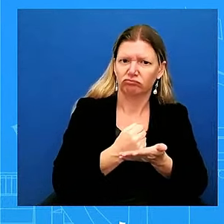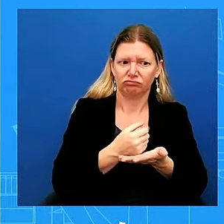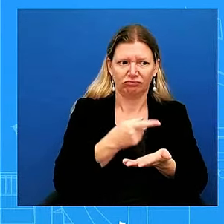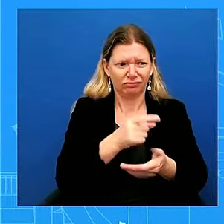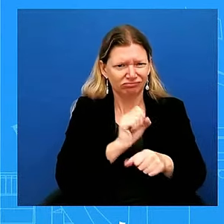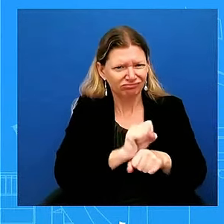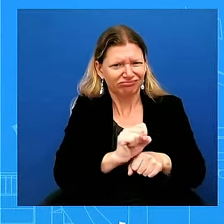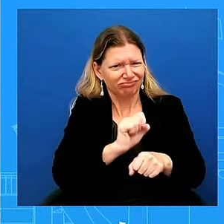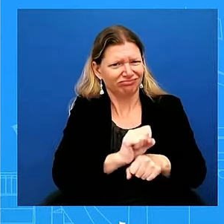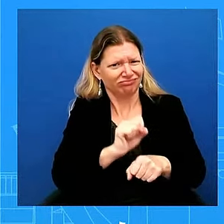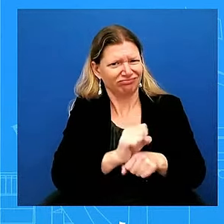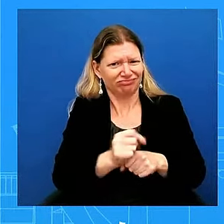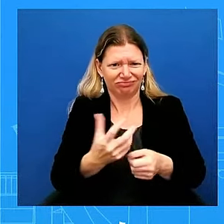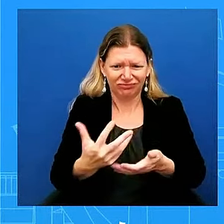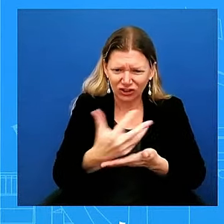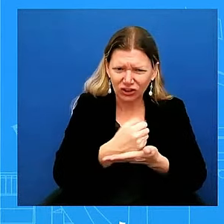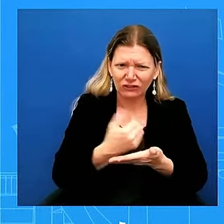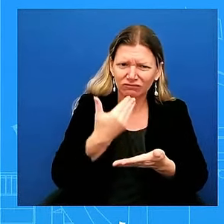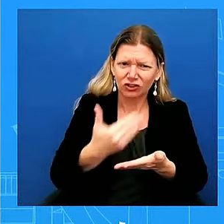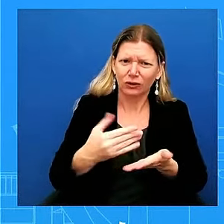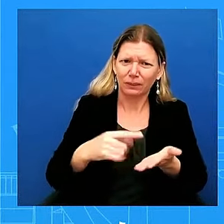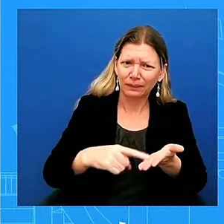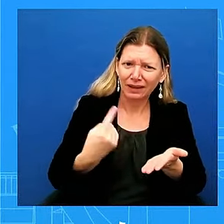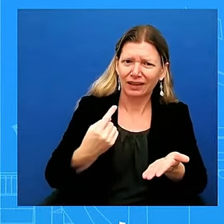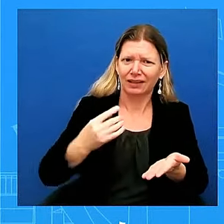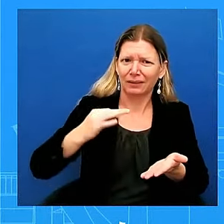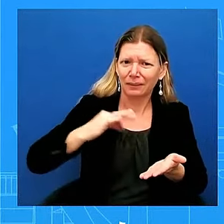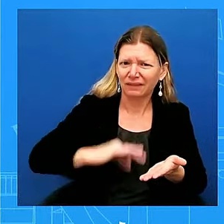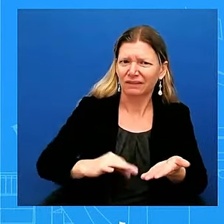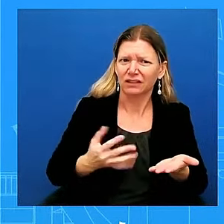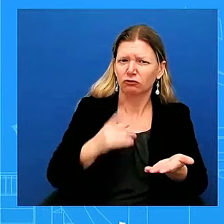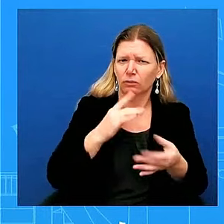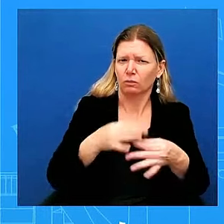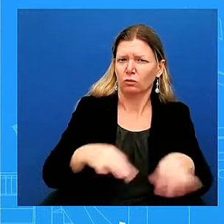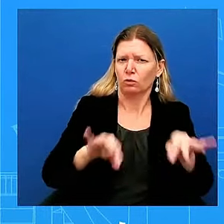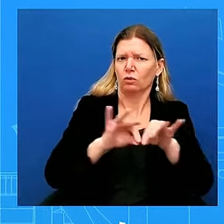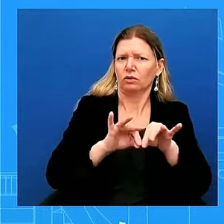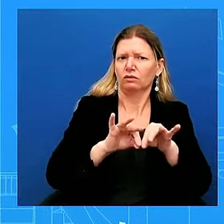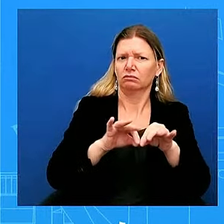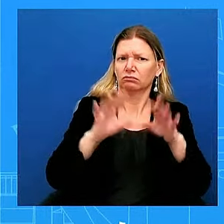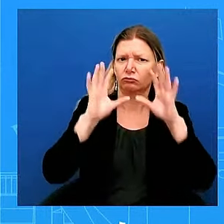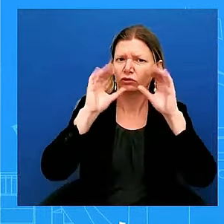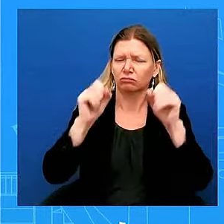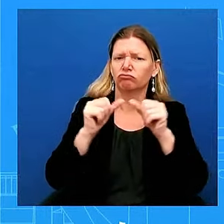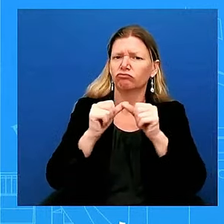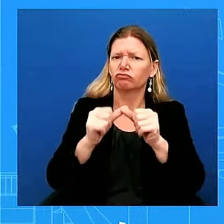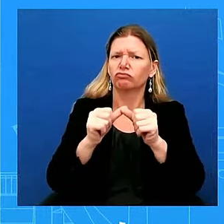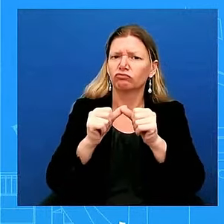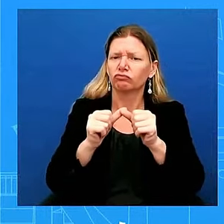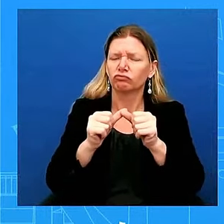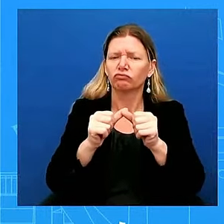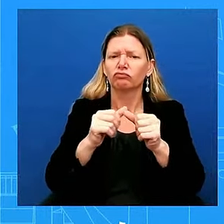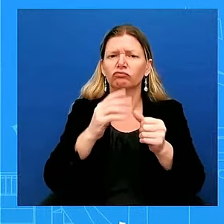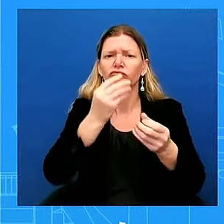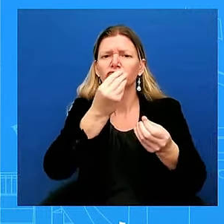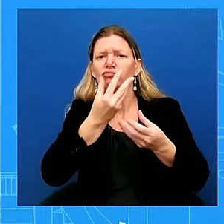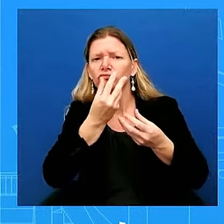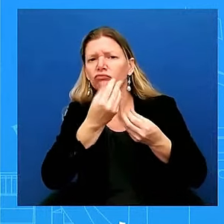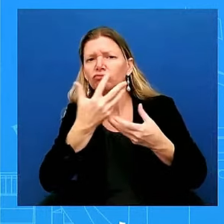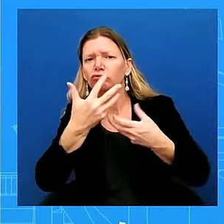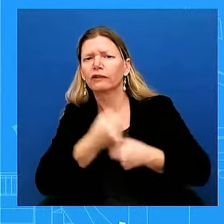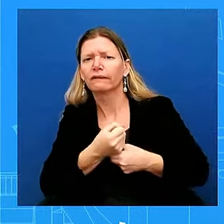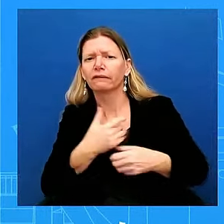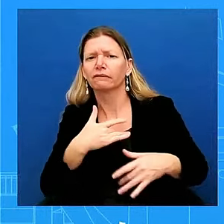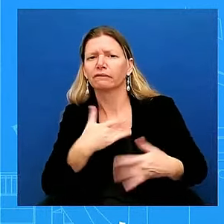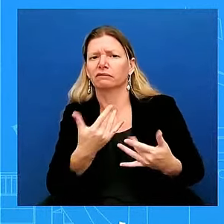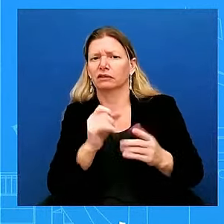It is important that happens. The President's going to continue to be regularly briefed. And we are urging USMX to come to the table to